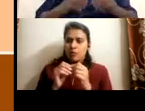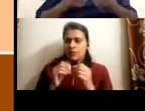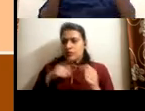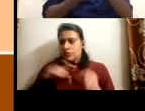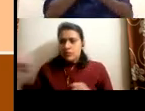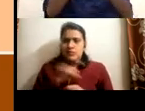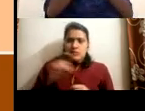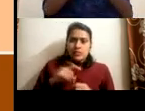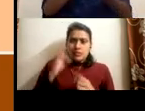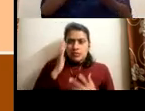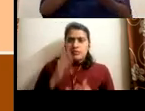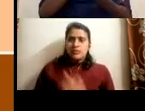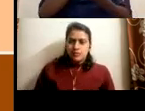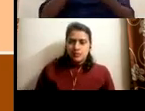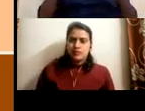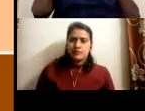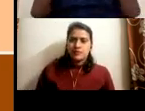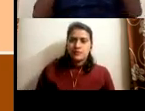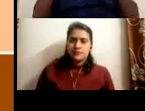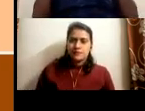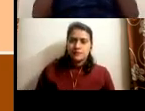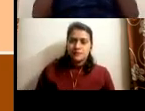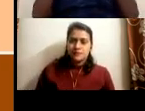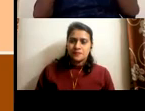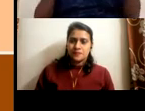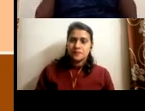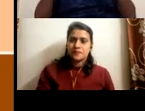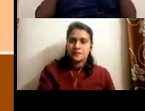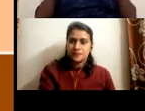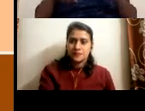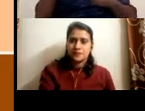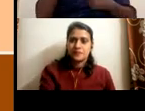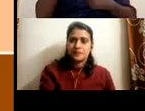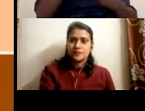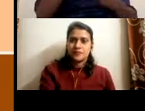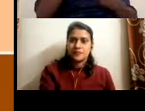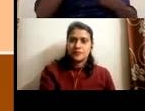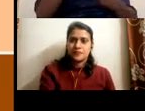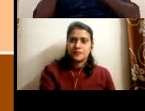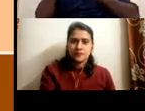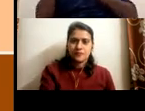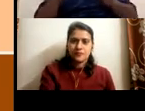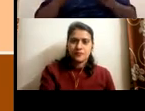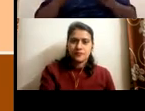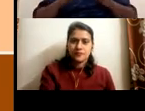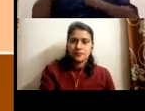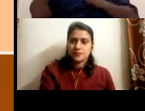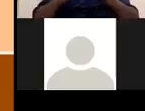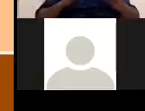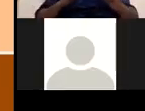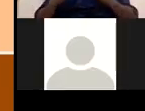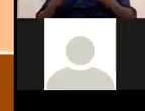So a lot of counseling, uh, mind mapping on how to travel within the office. All of that was actually carried out.